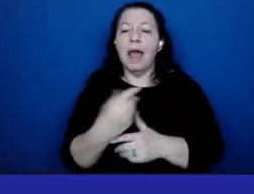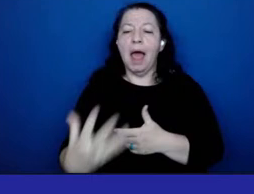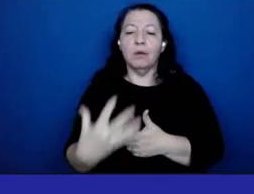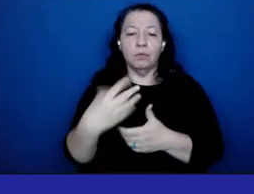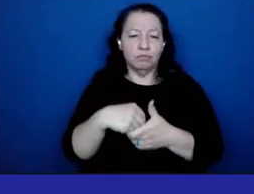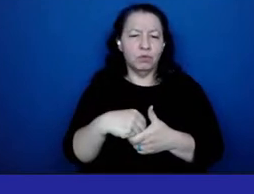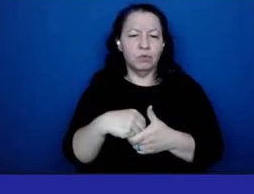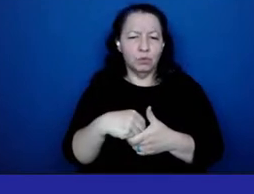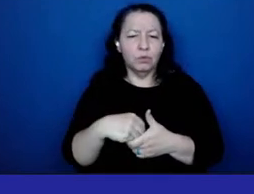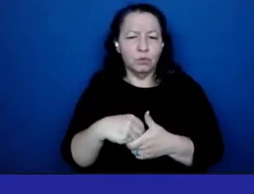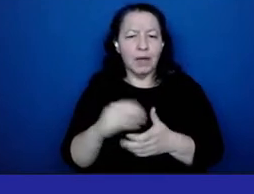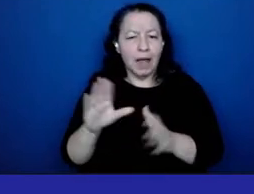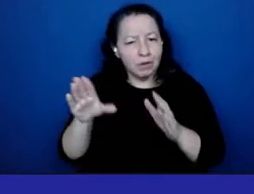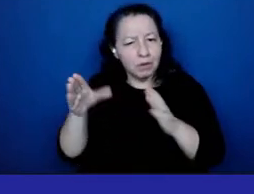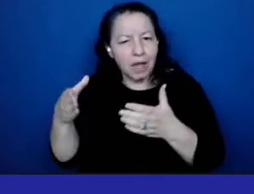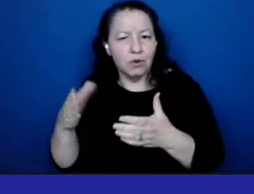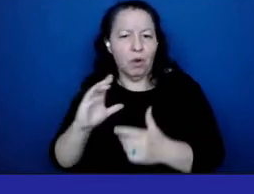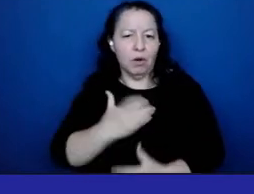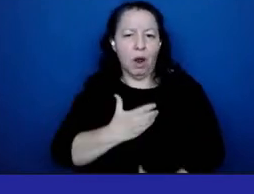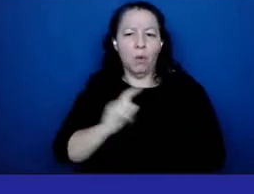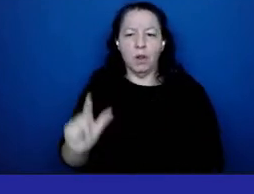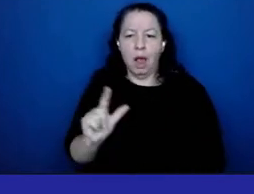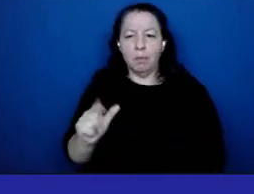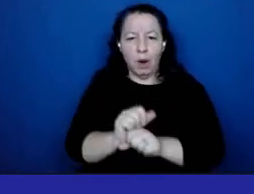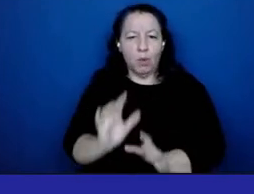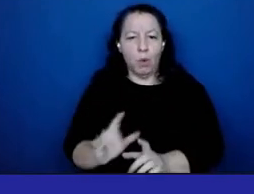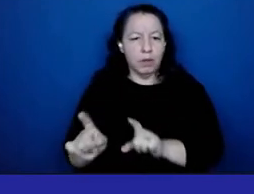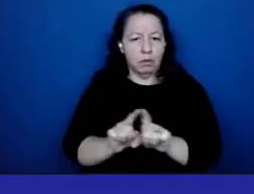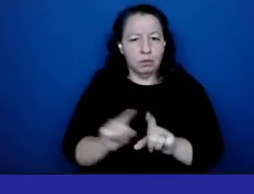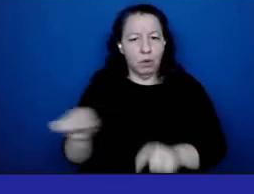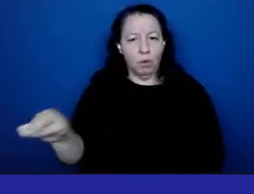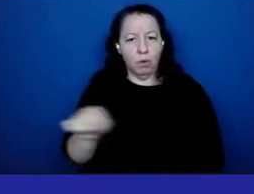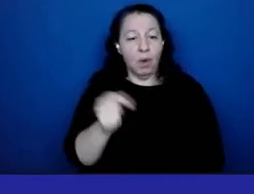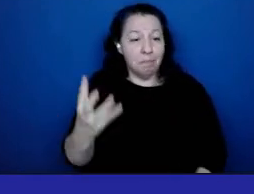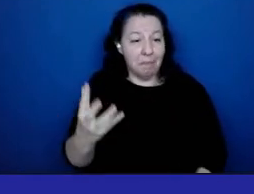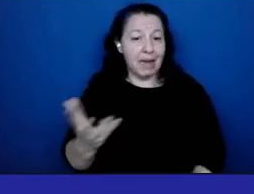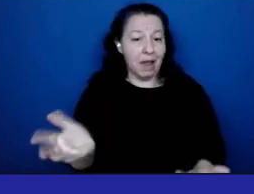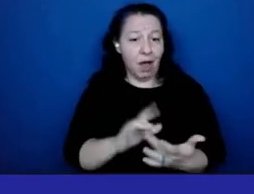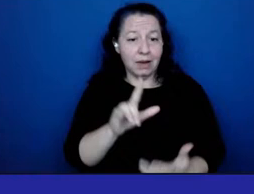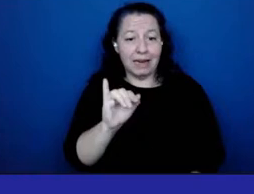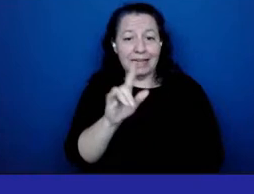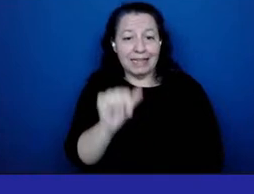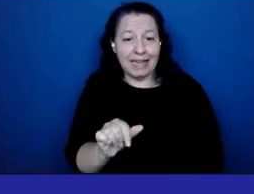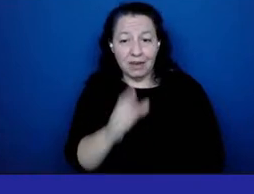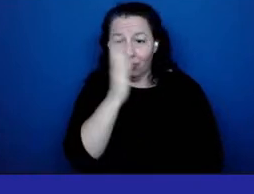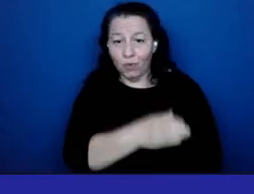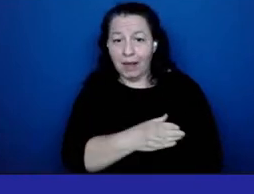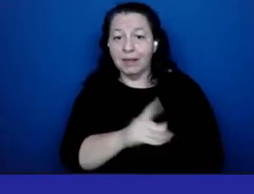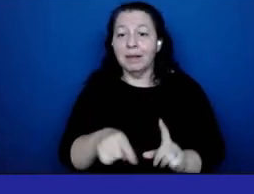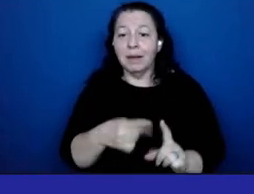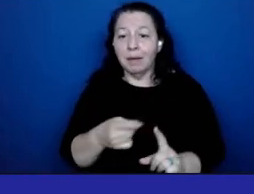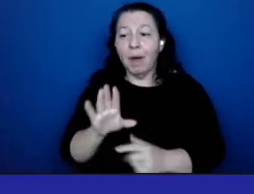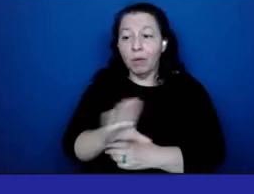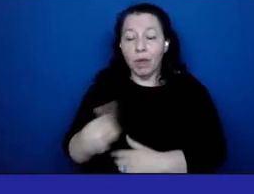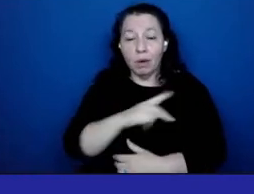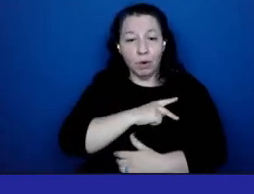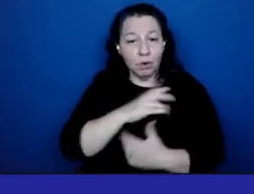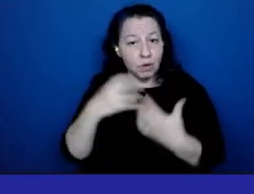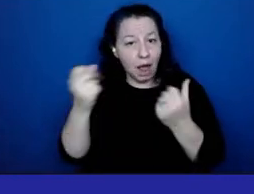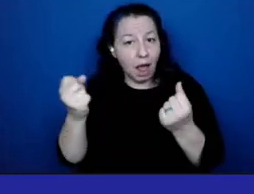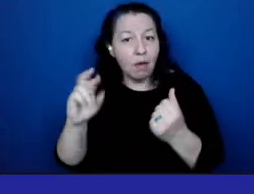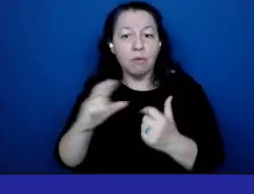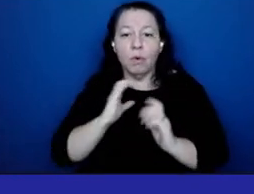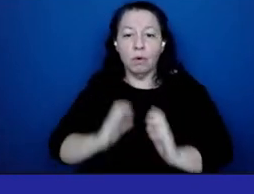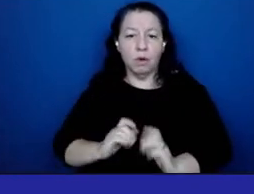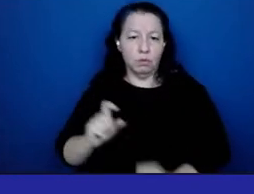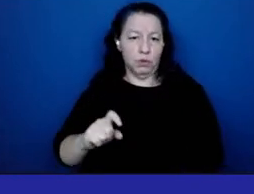library employees many of whom have contacted linda directly regarding their personal health or customer needs